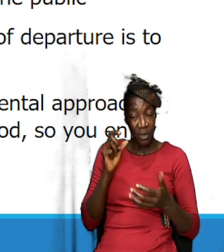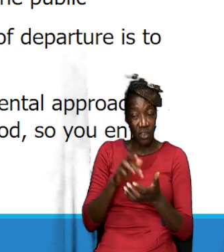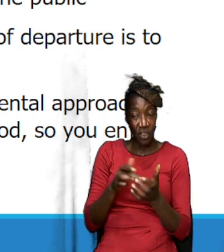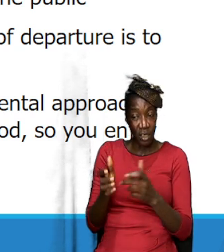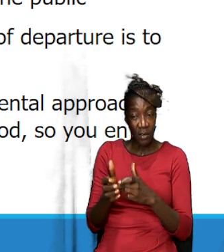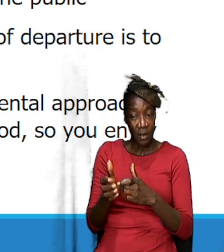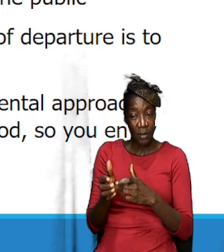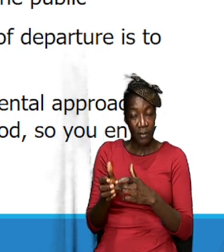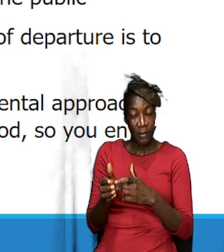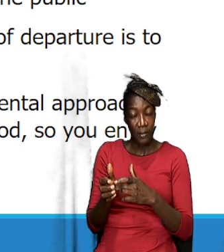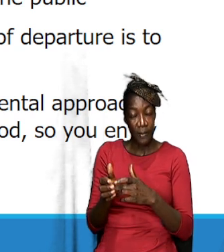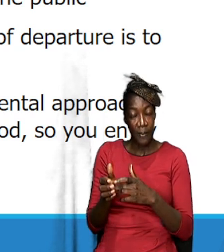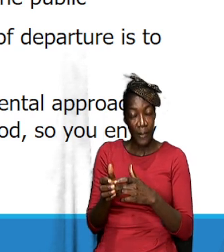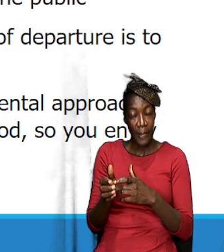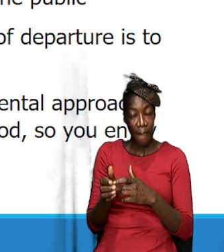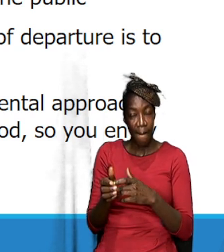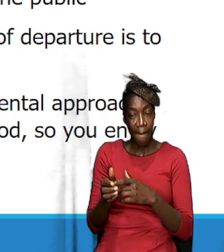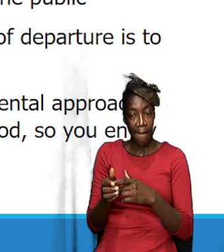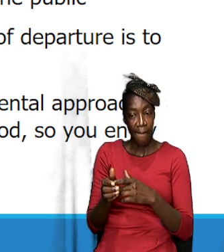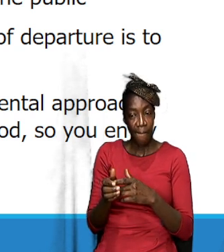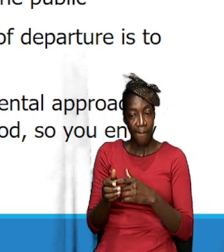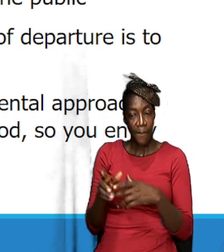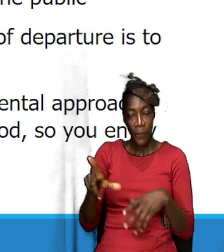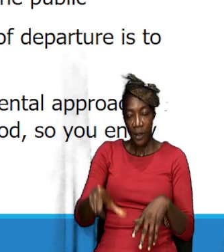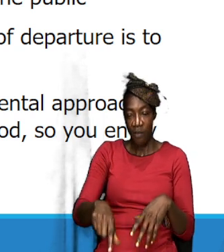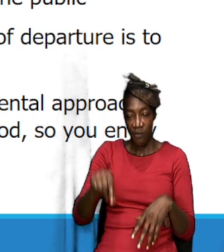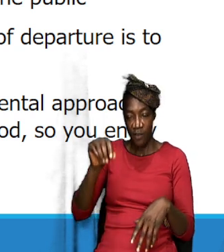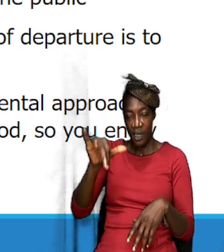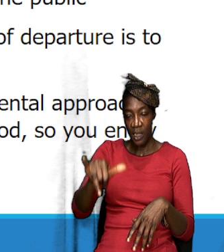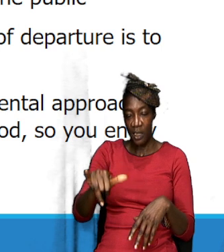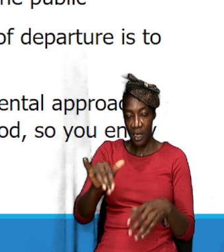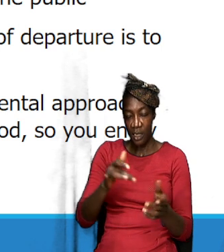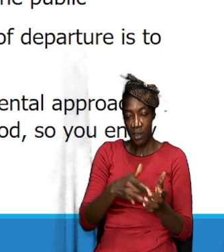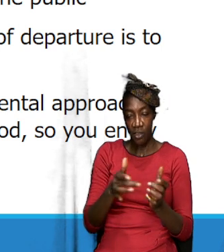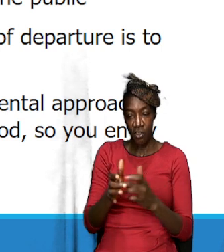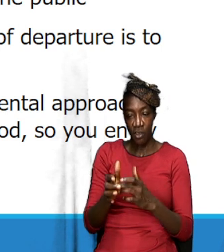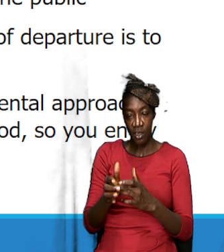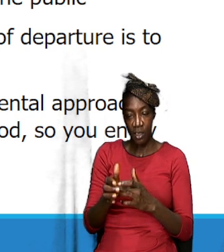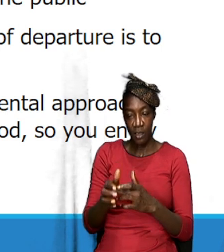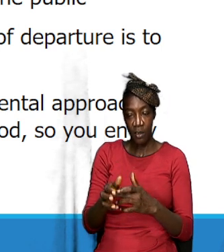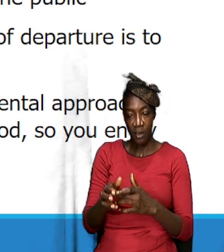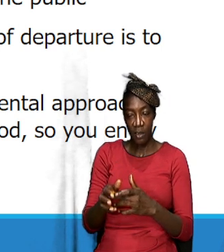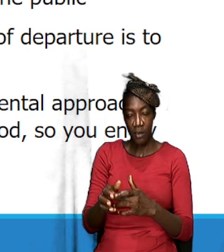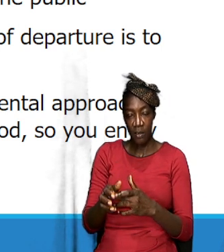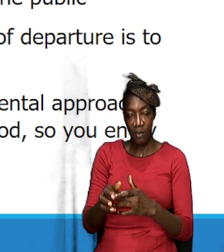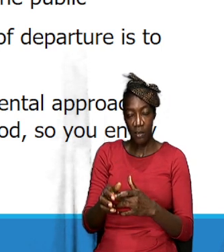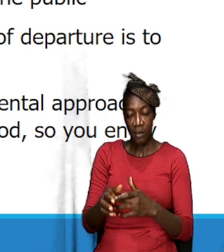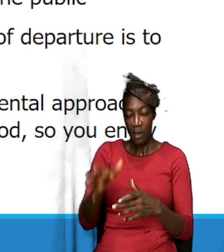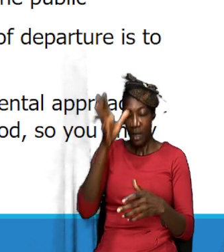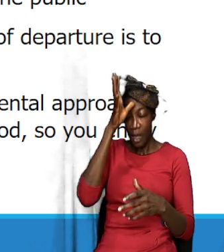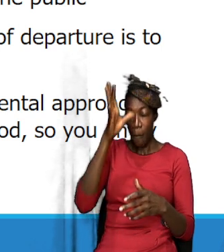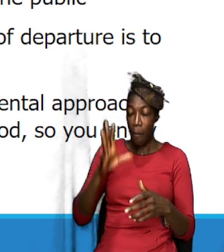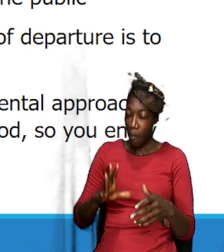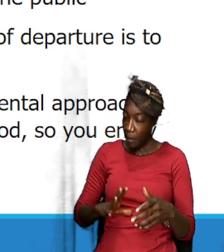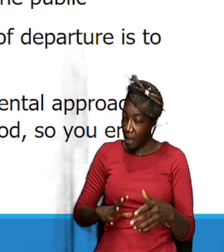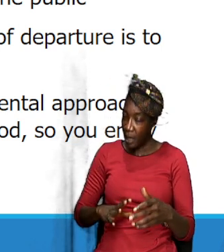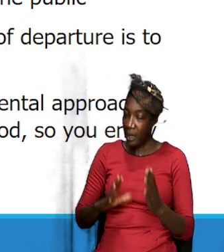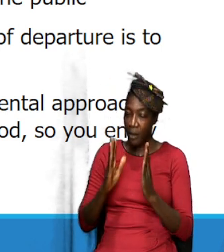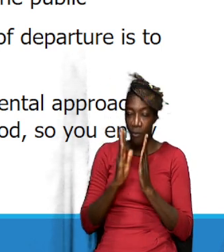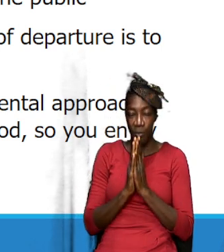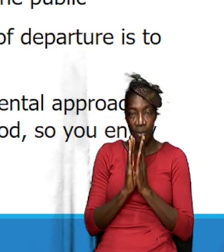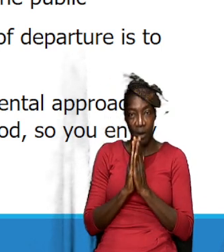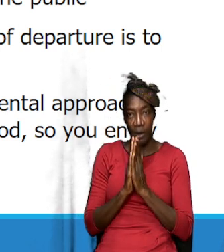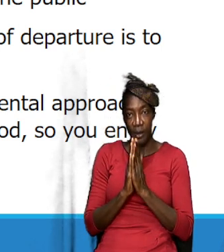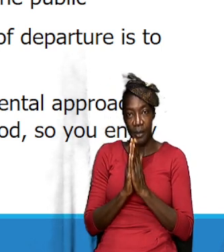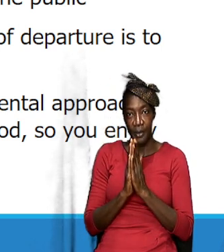You know, but we find that Jesus was a man of prayer. Let us look at